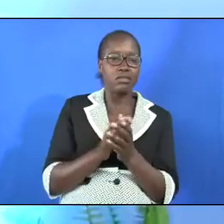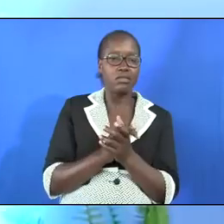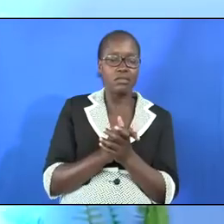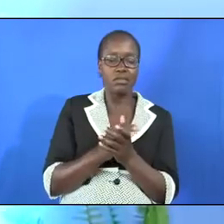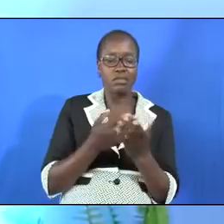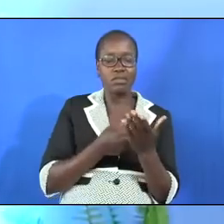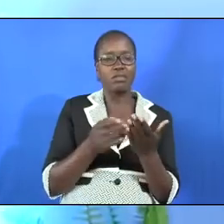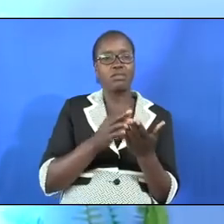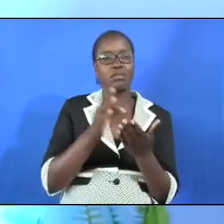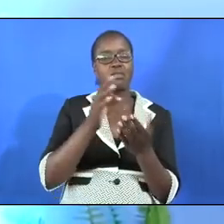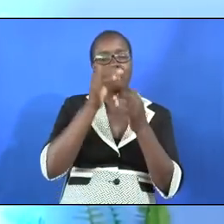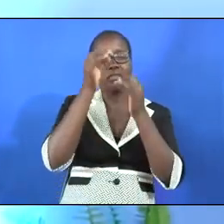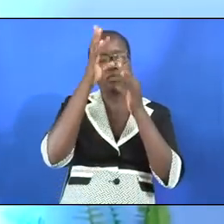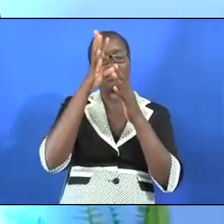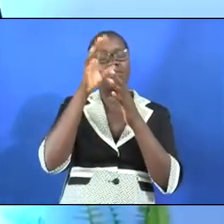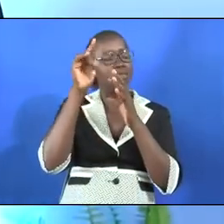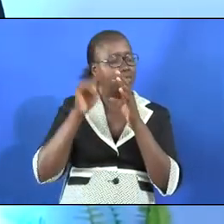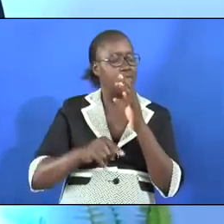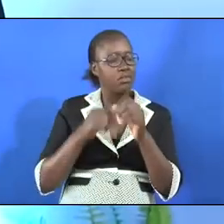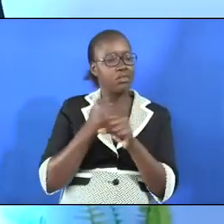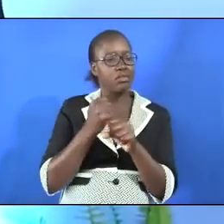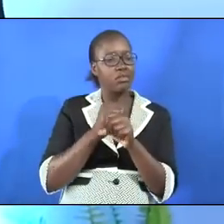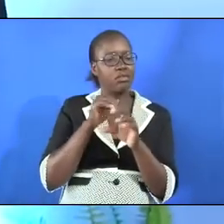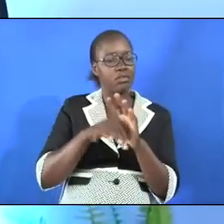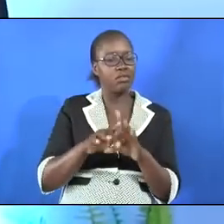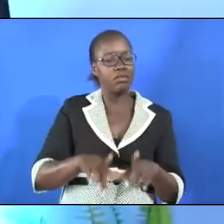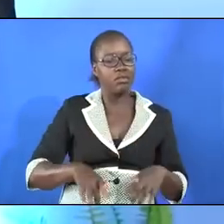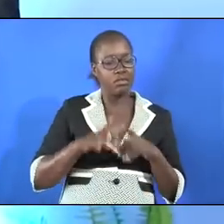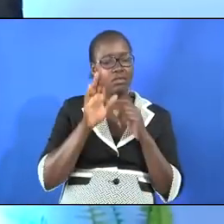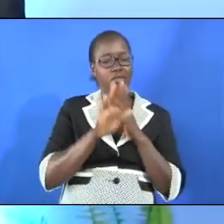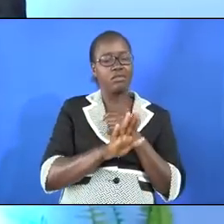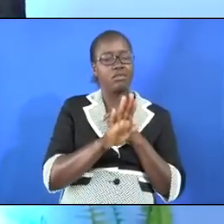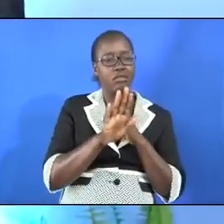Spirit of God cannot operate in your life